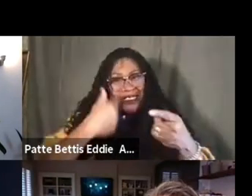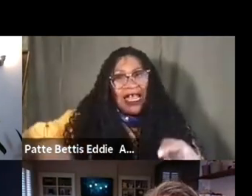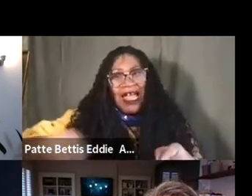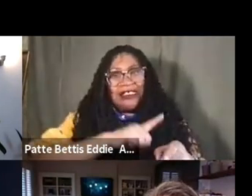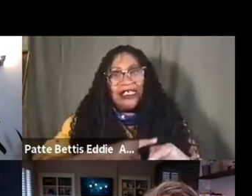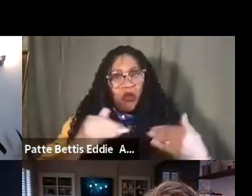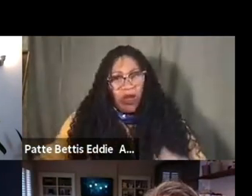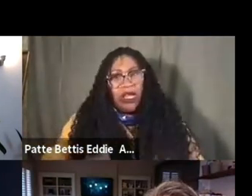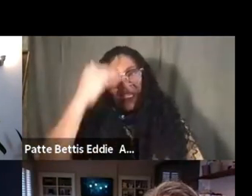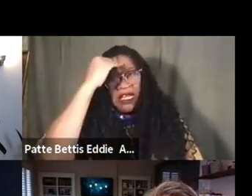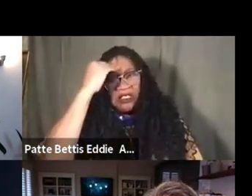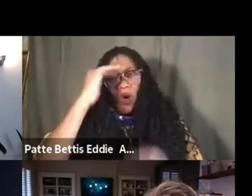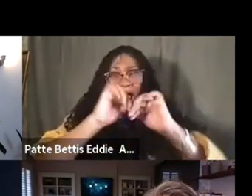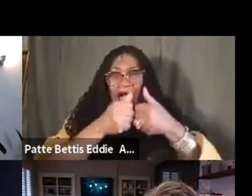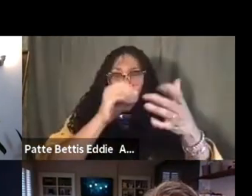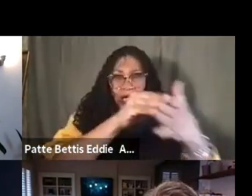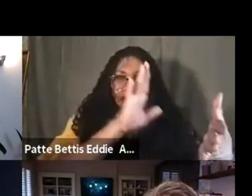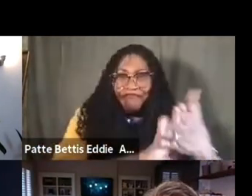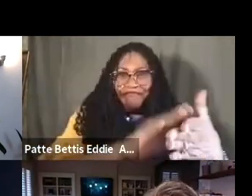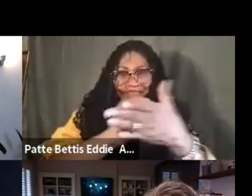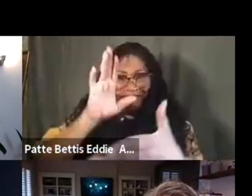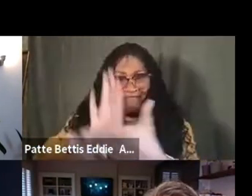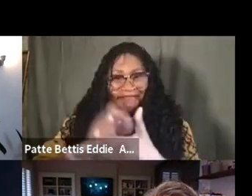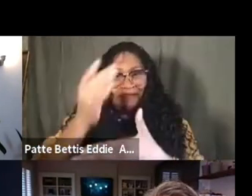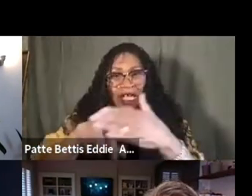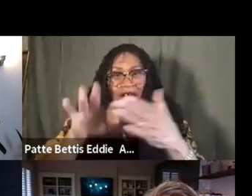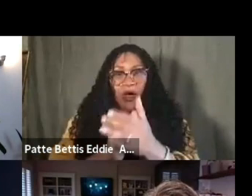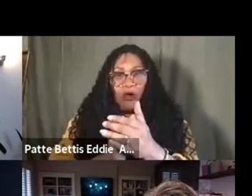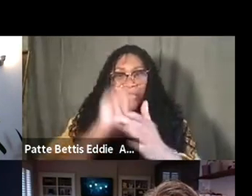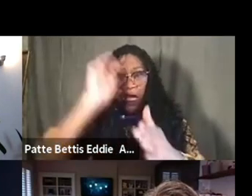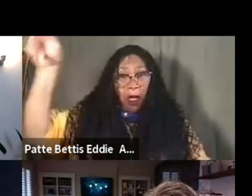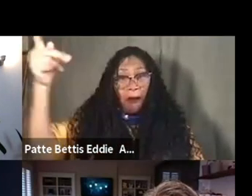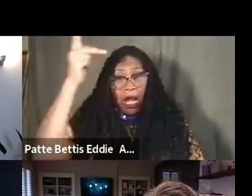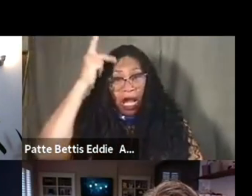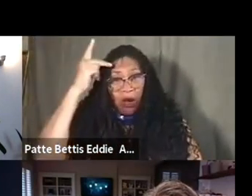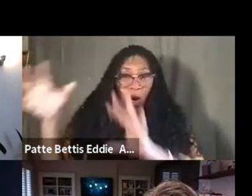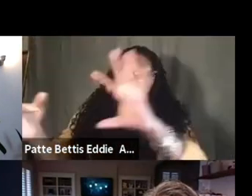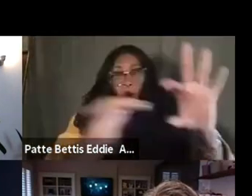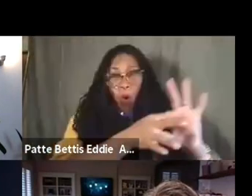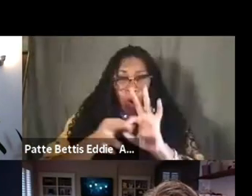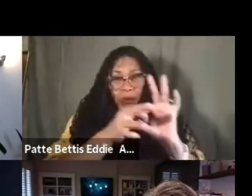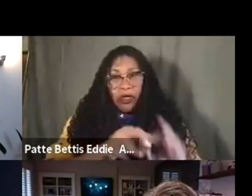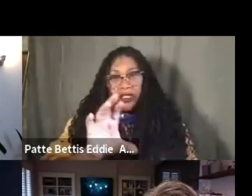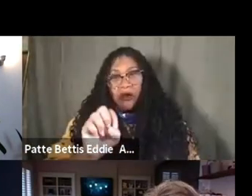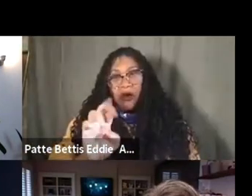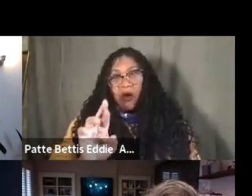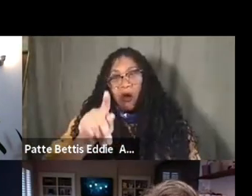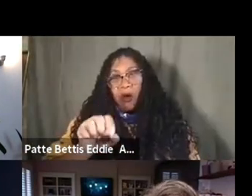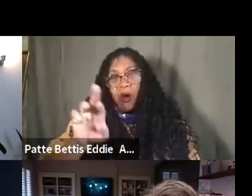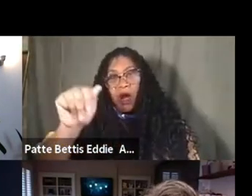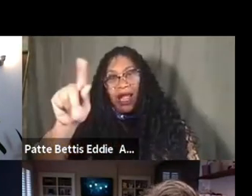right, so how, how do you, in those corporate spaces, call the audible